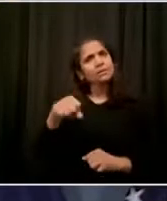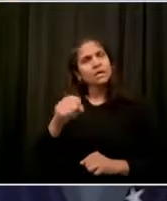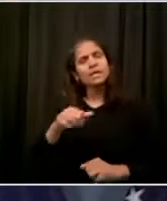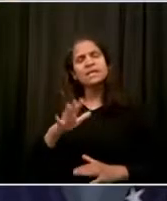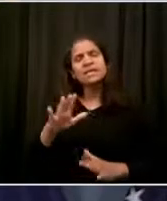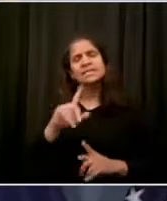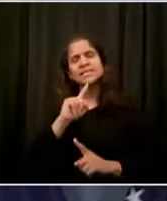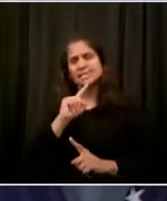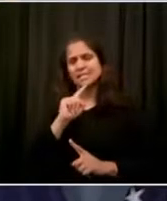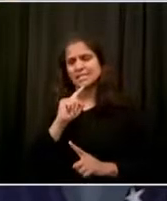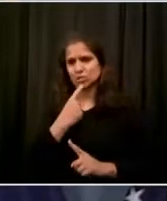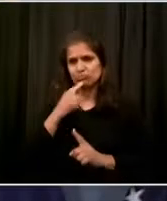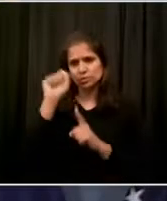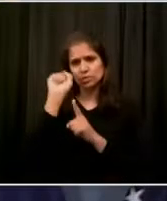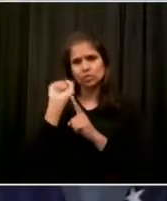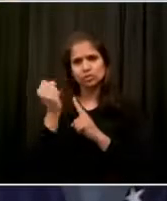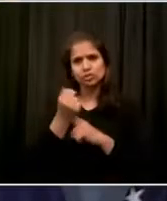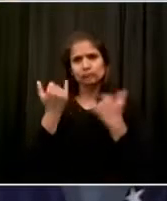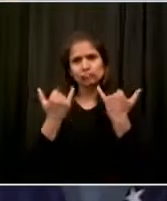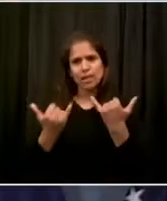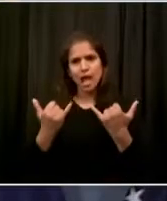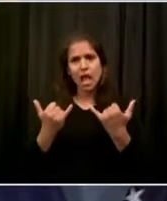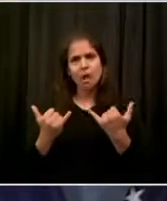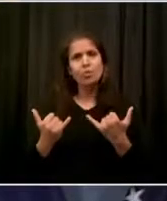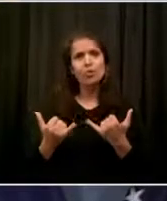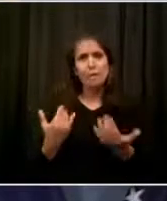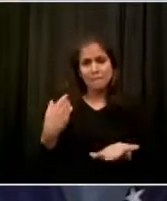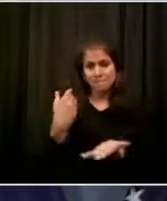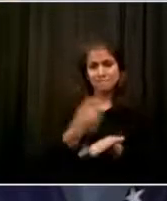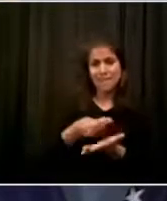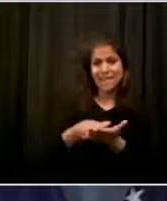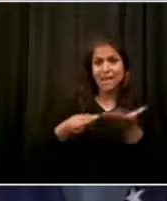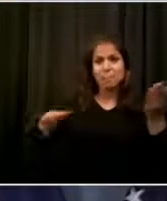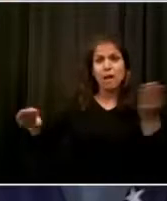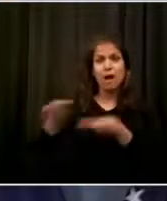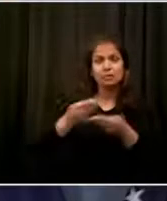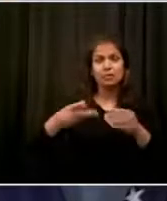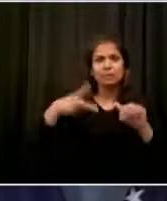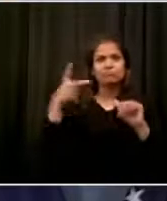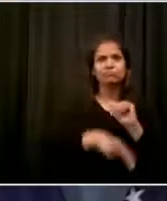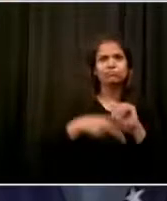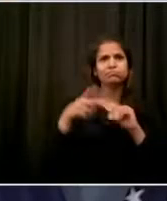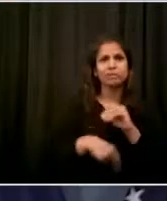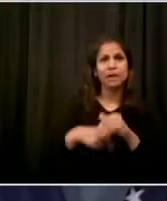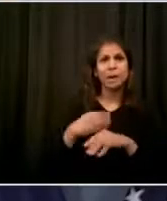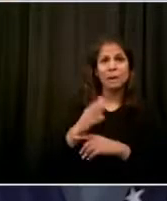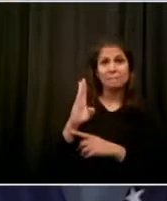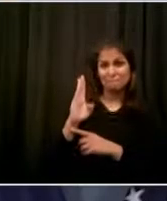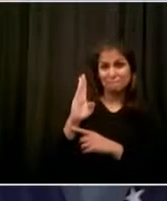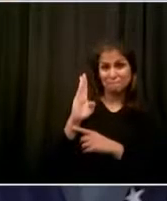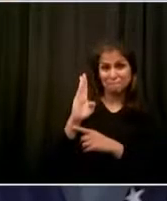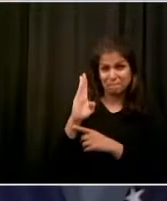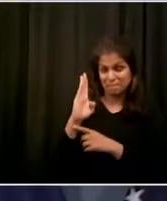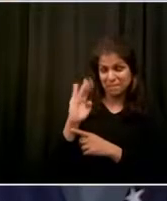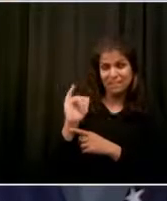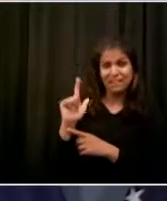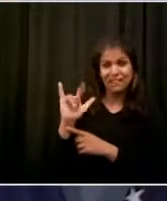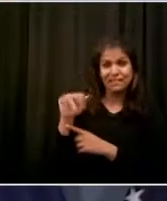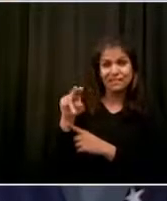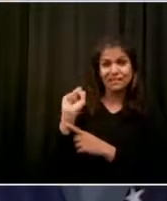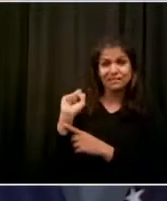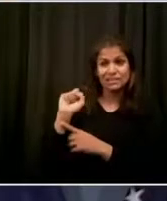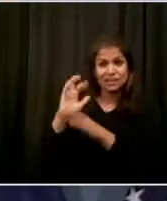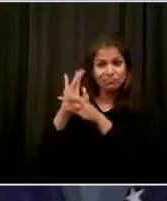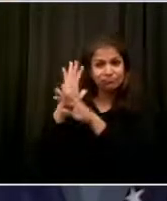U.S. Senate does not intend to take up the stimulus in the month of June. We must legally have our budget by June 30. We're still in